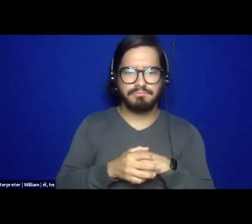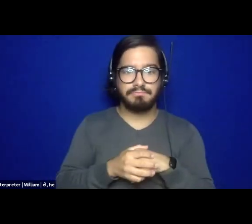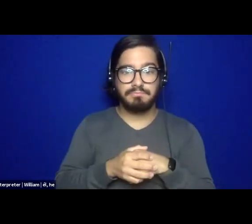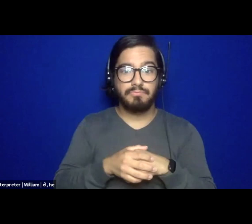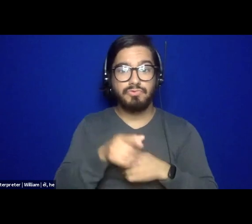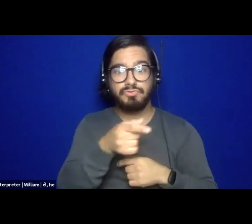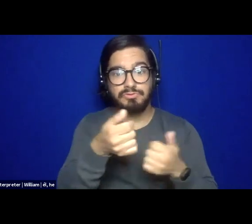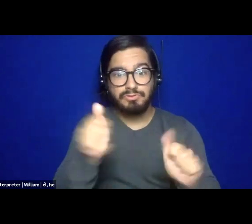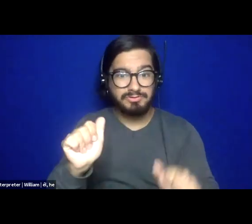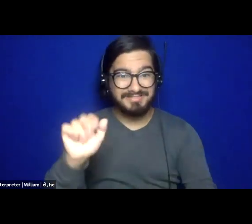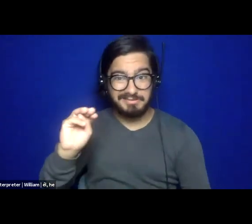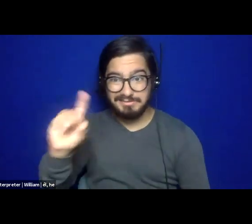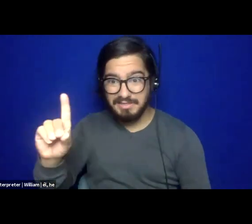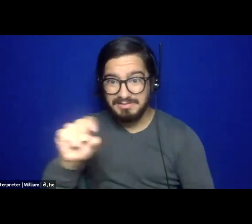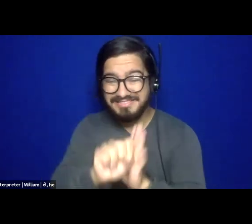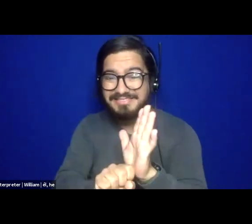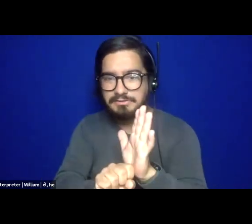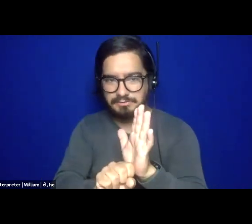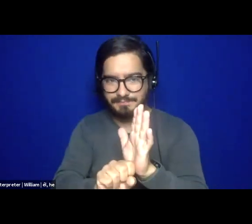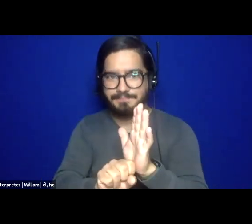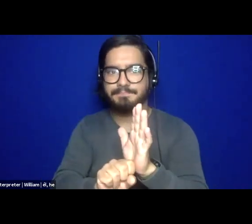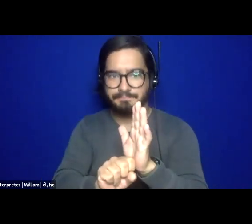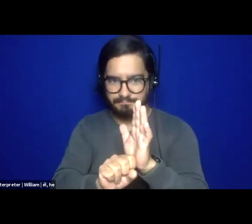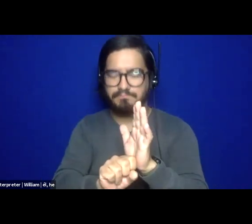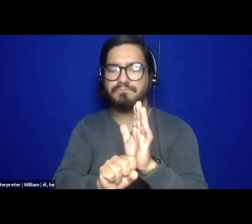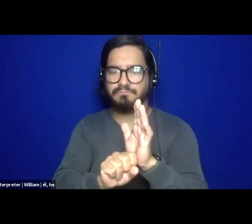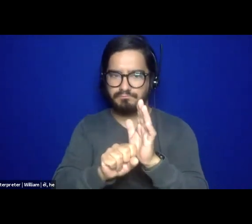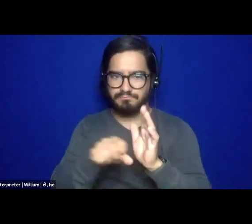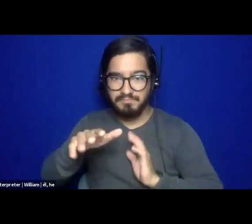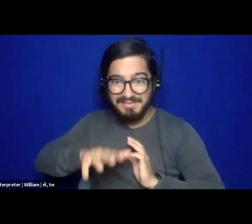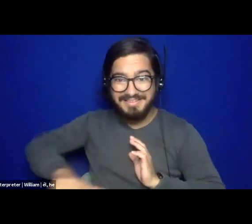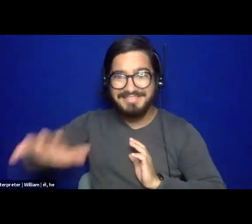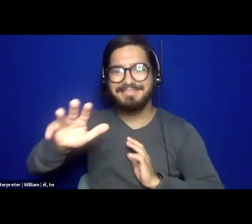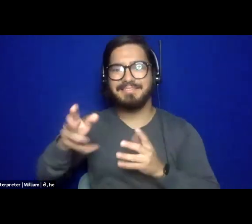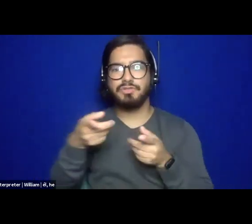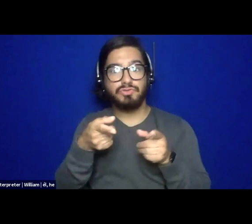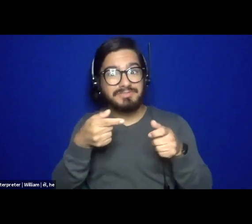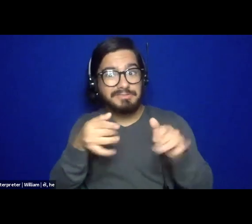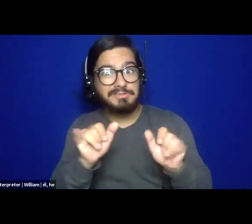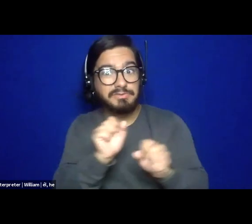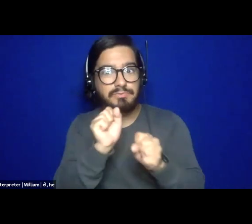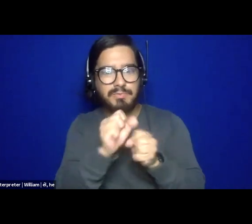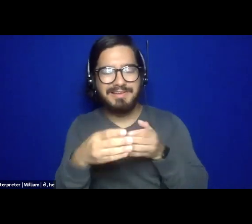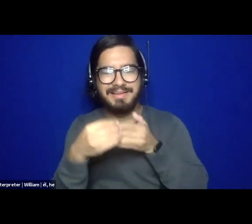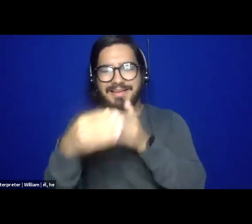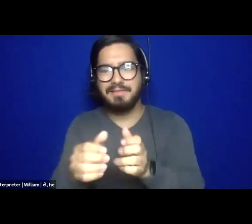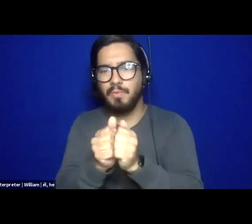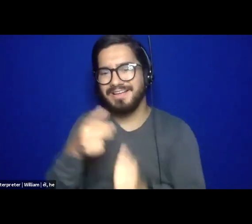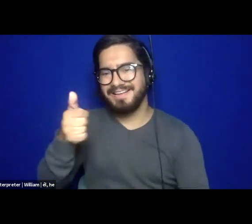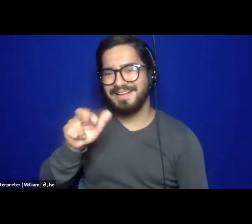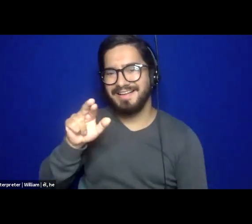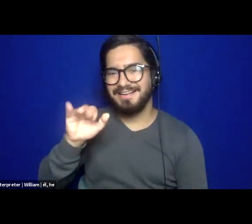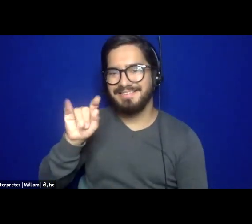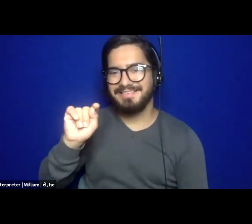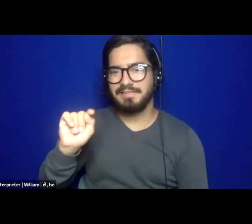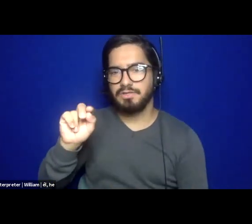is continuing to work through the guidance of Harriet Tubman, it feels really important to honor her legacy by not